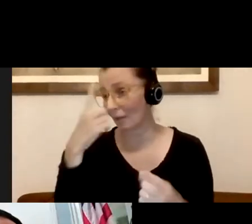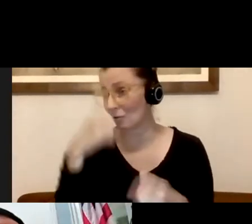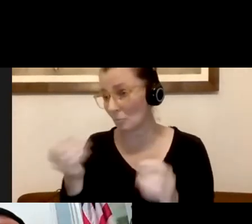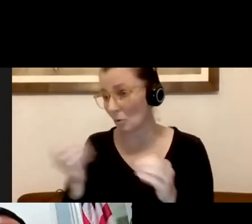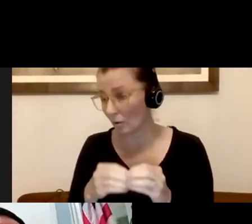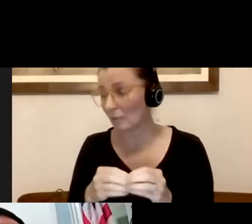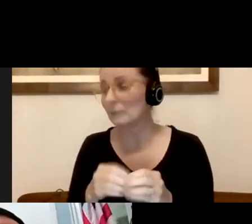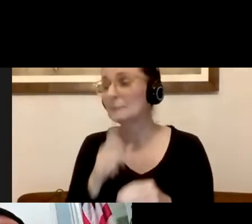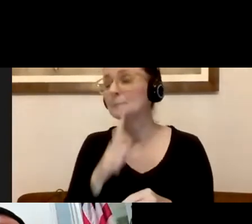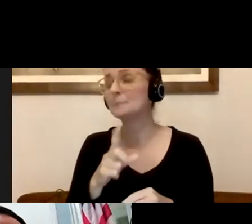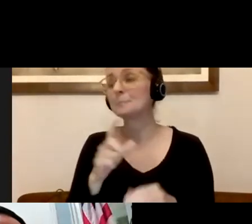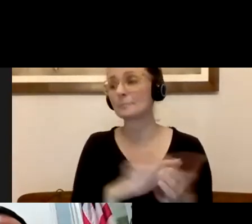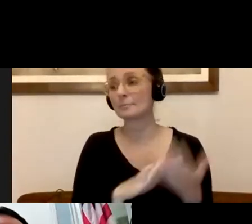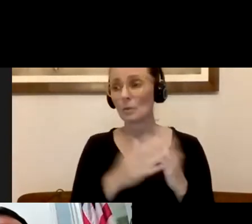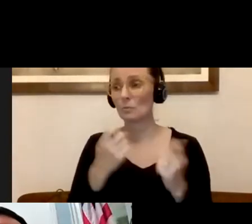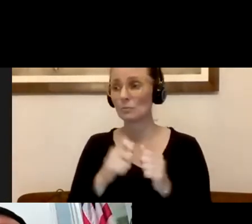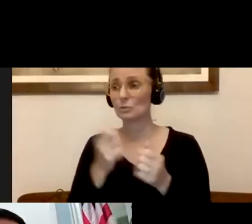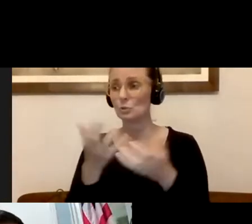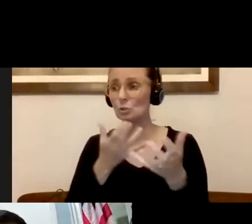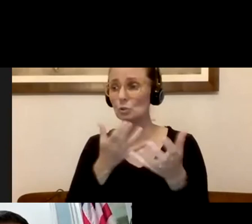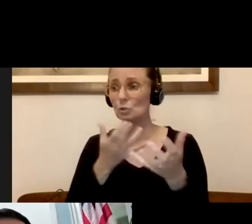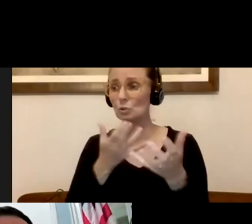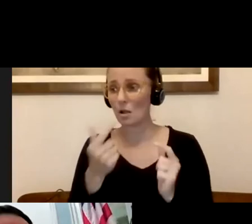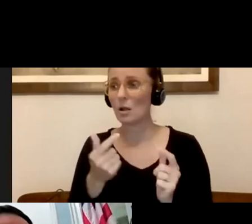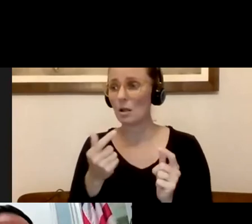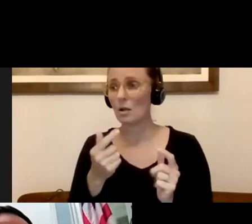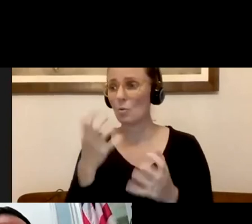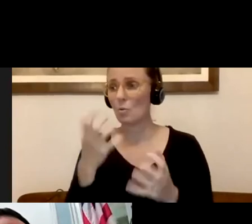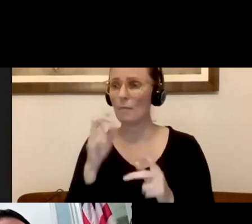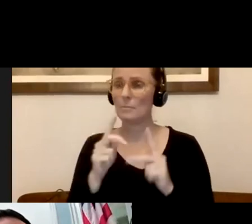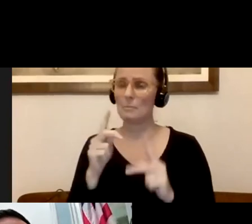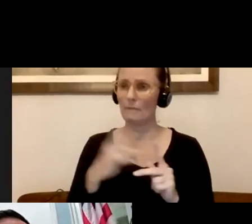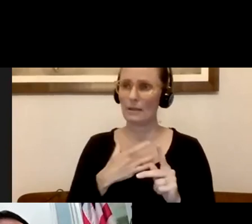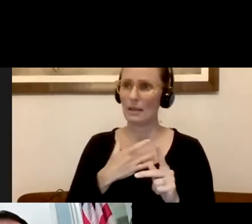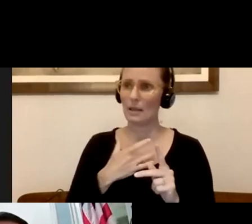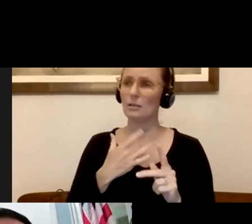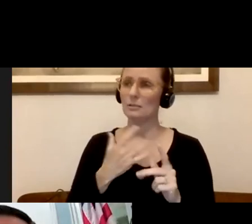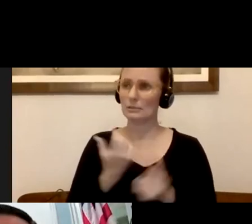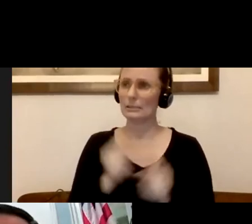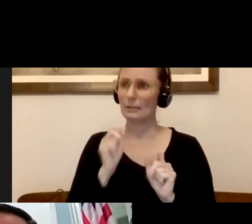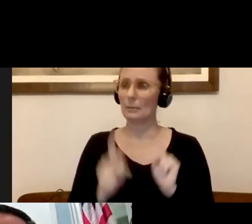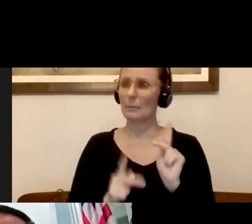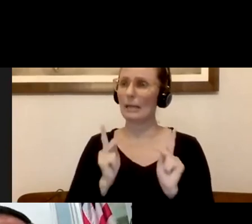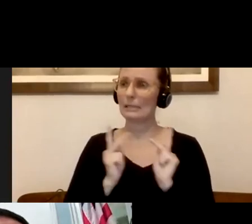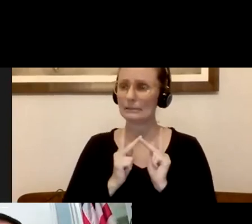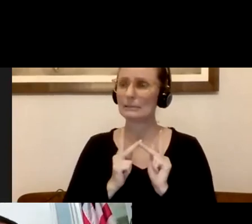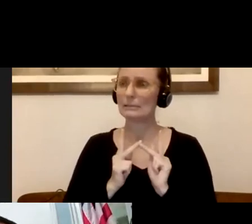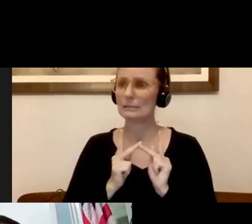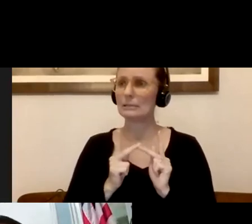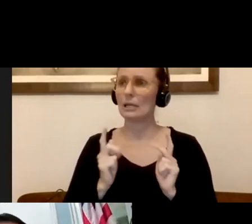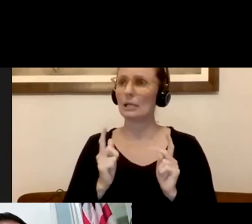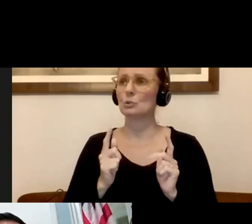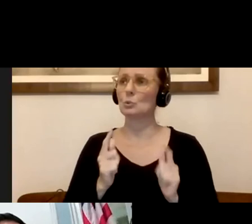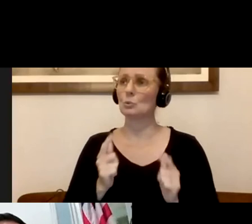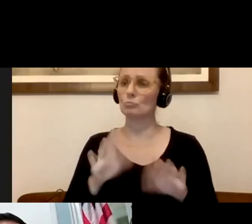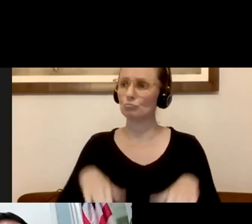strive to serve everyone to achieve it, to be an exceptional place to live, work, play, raise a family for all, and to age in place and leave your life in dignity. I